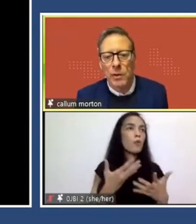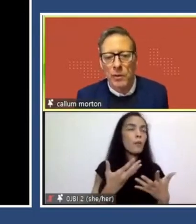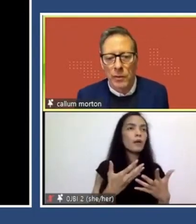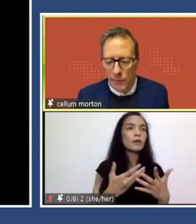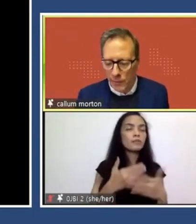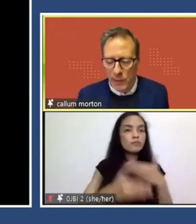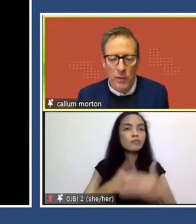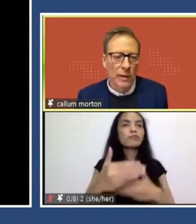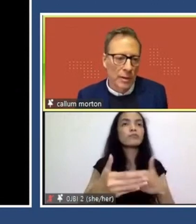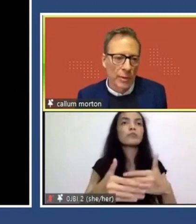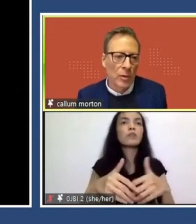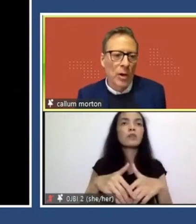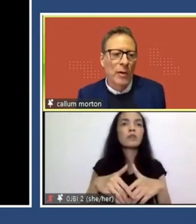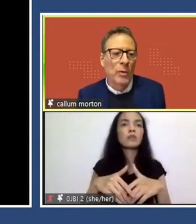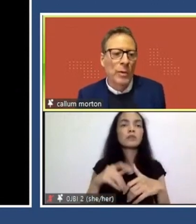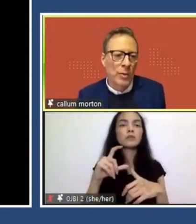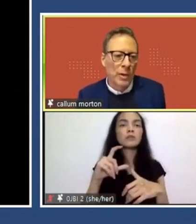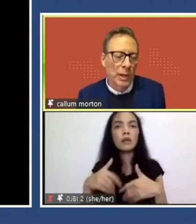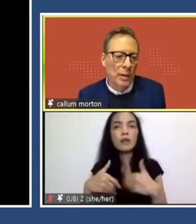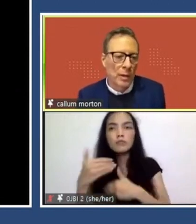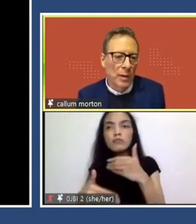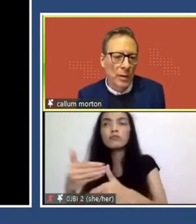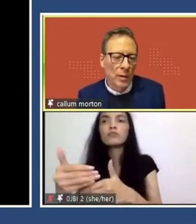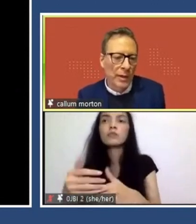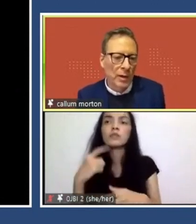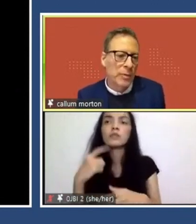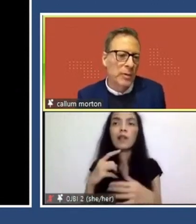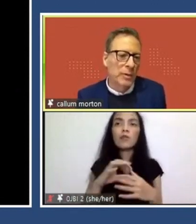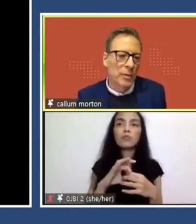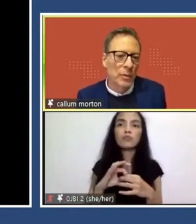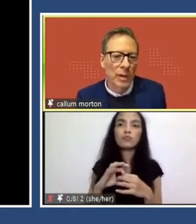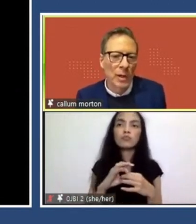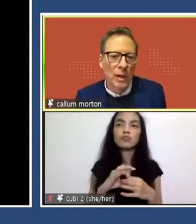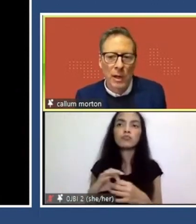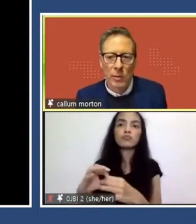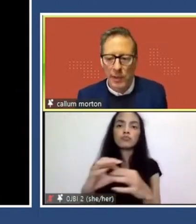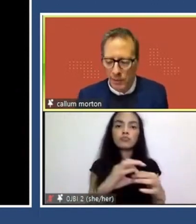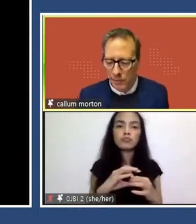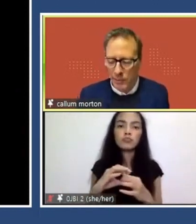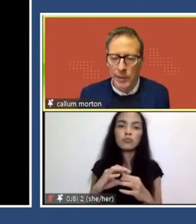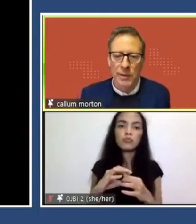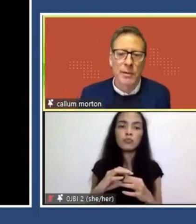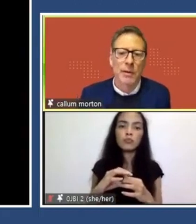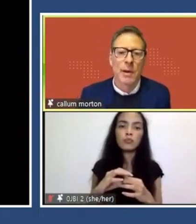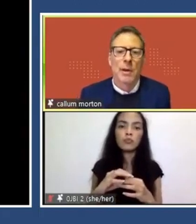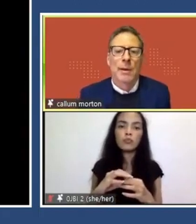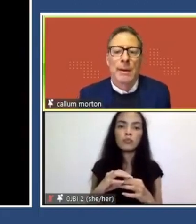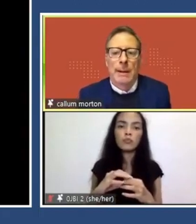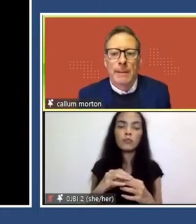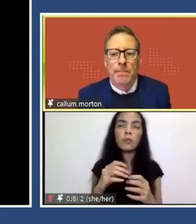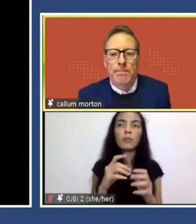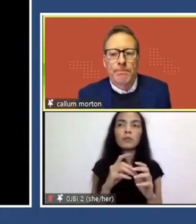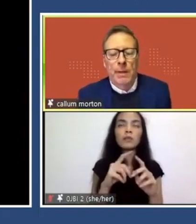what we do to fit that context. And we're always working, you know, finding opportunities to work with other discipline areas.